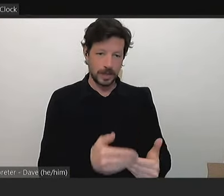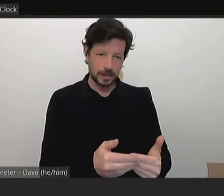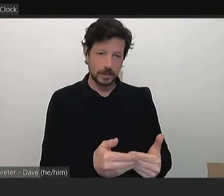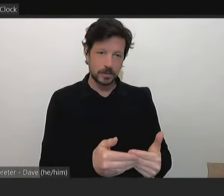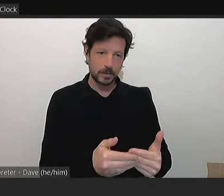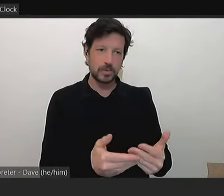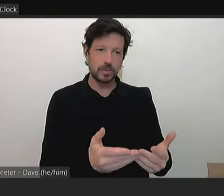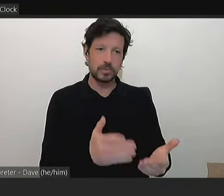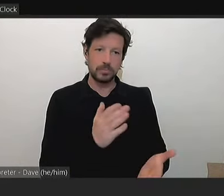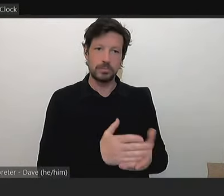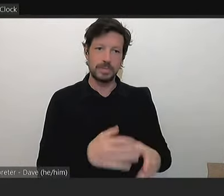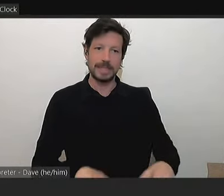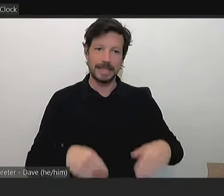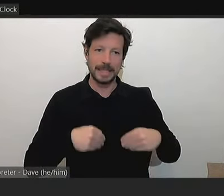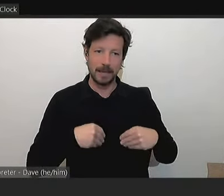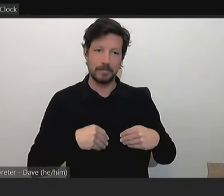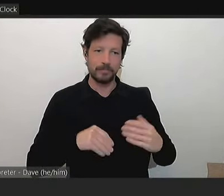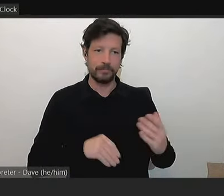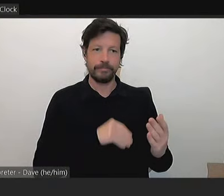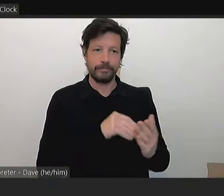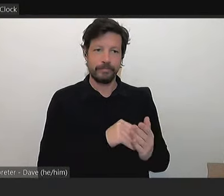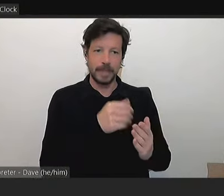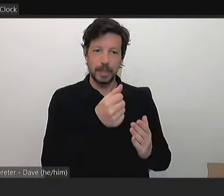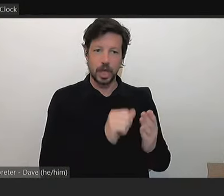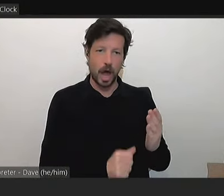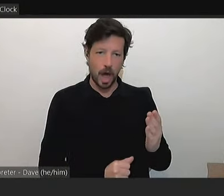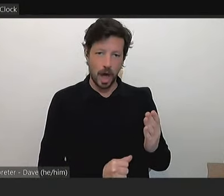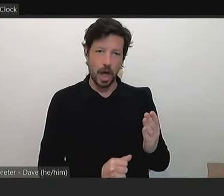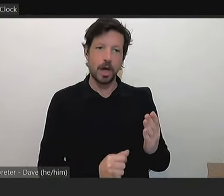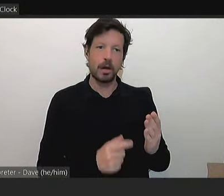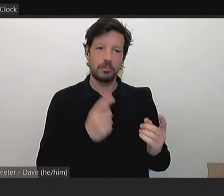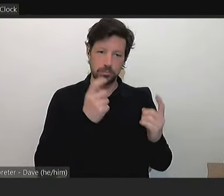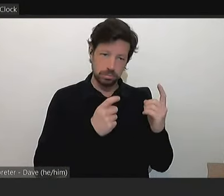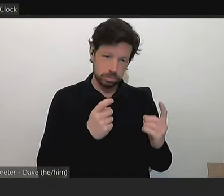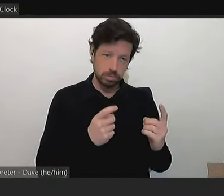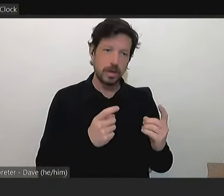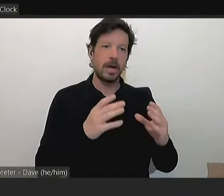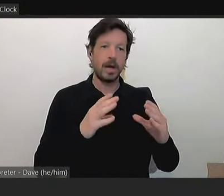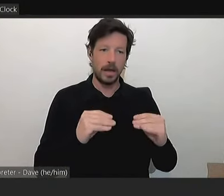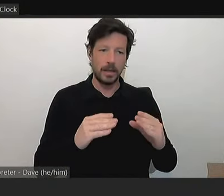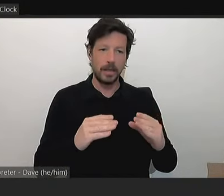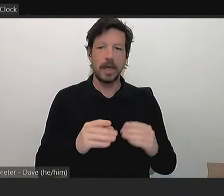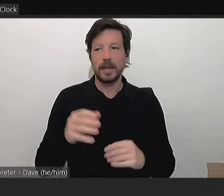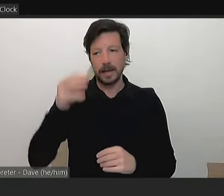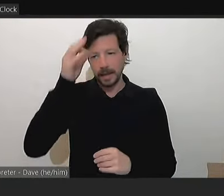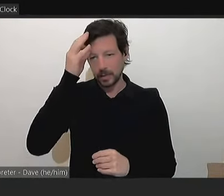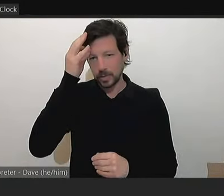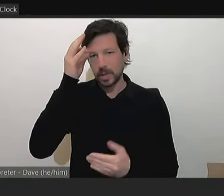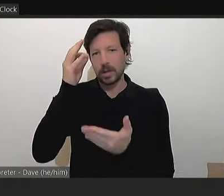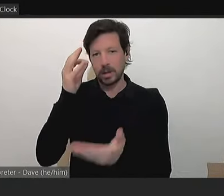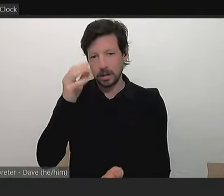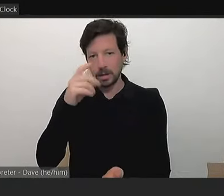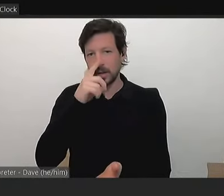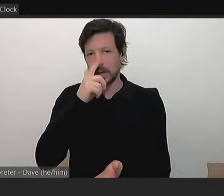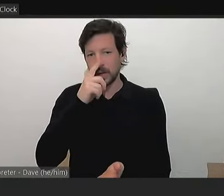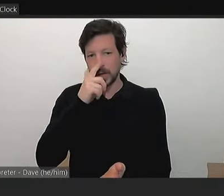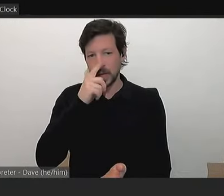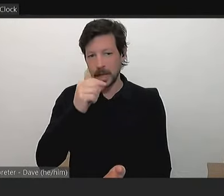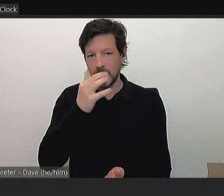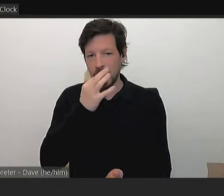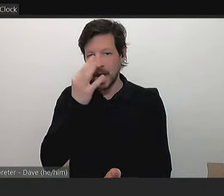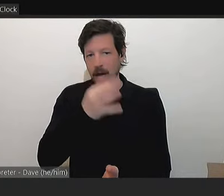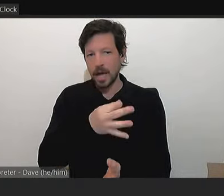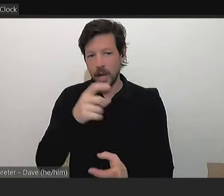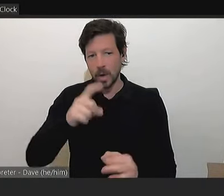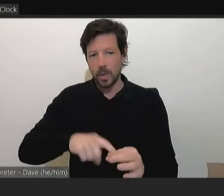into the agenda for consideration and then Councillor Dimitriatus will have the opportunity to ask her question if it